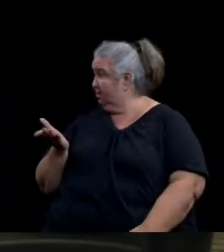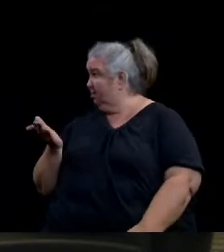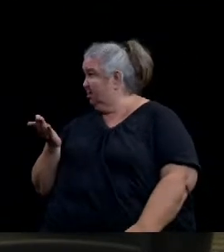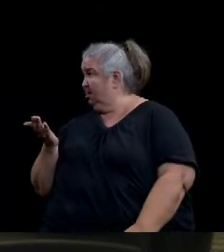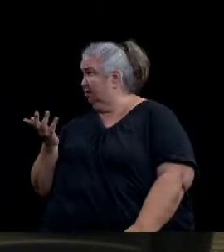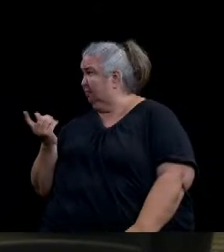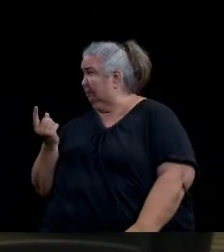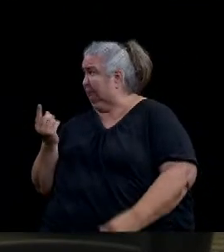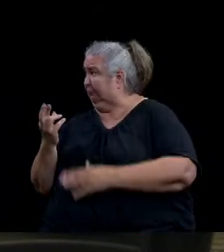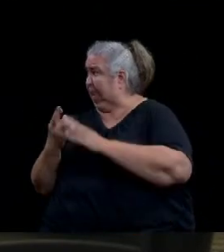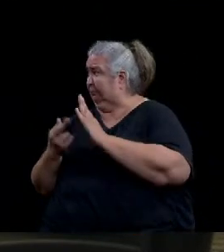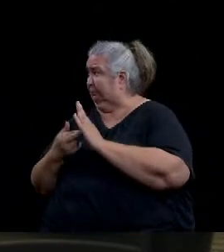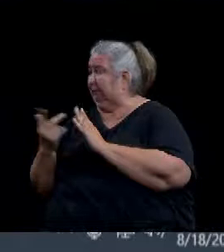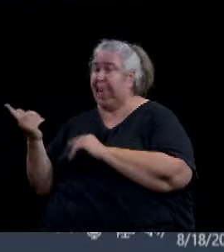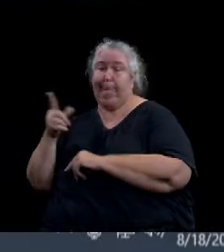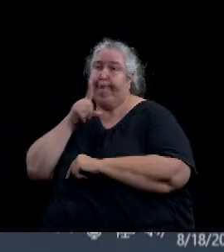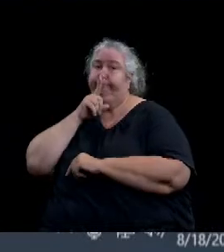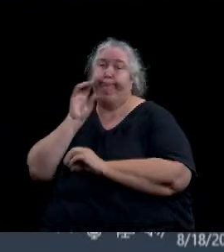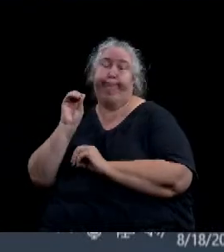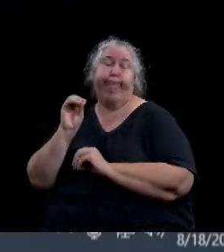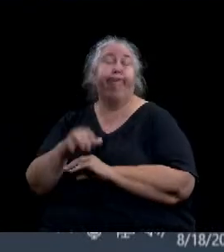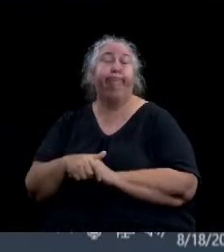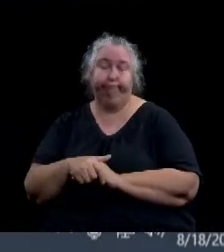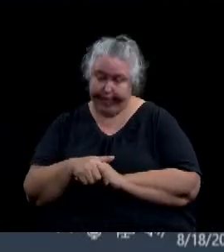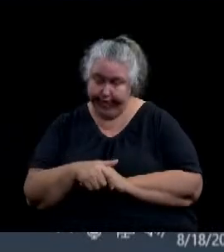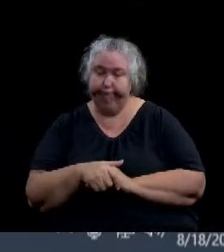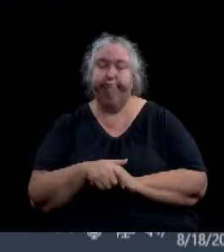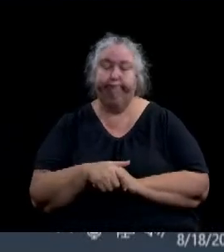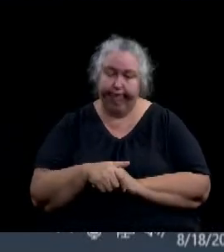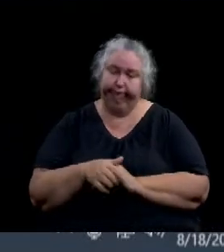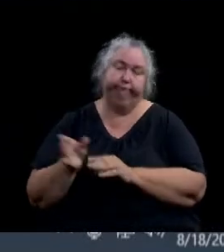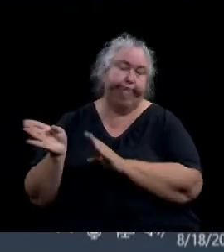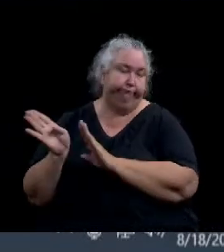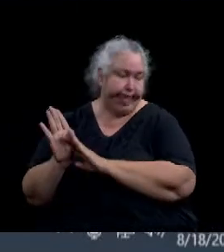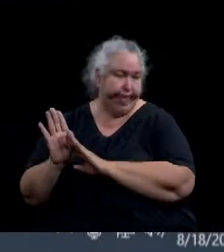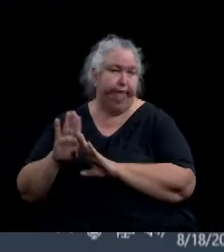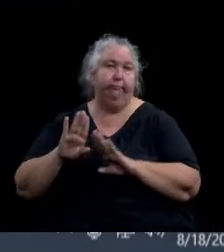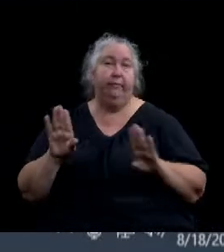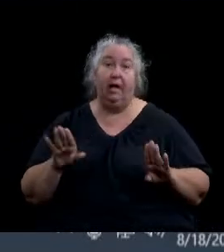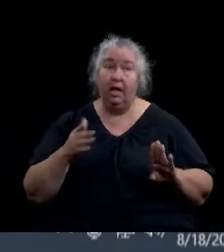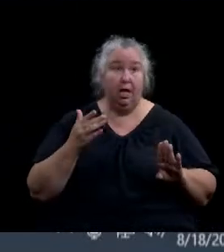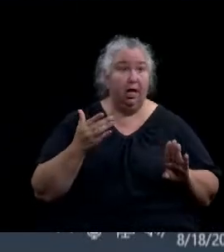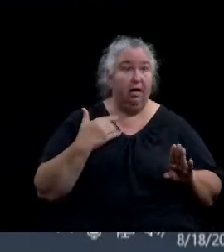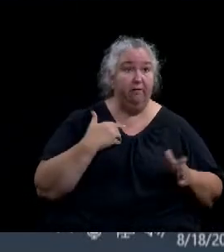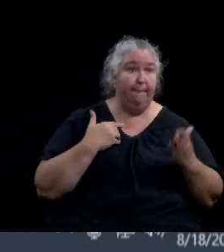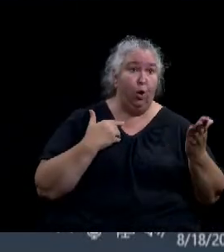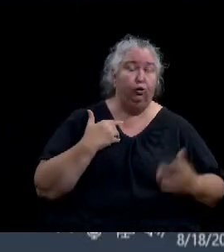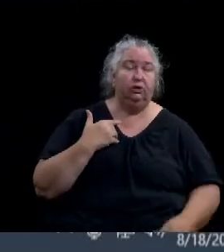Okay. Close the public hearing. Is there a motion? Motion for approval and first rating.